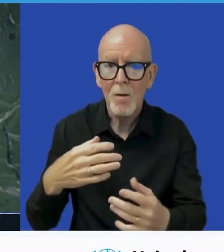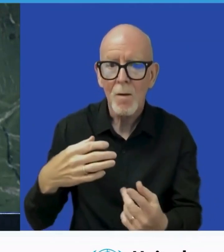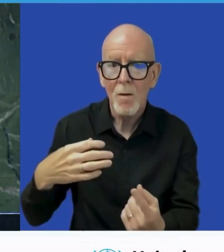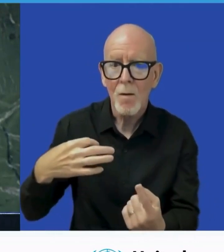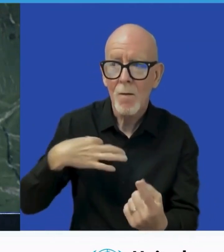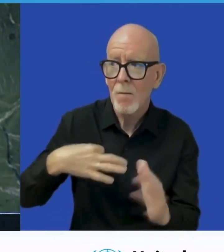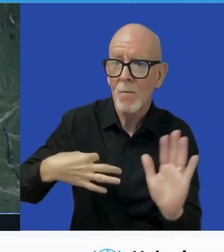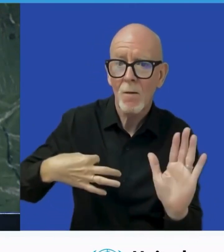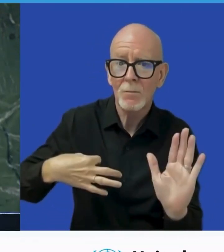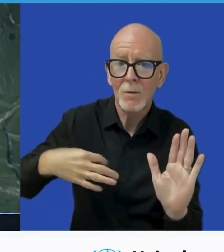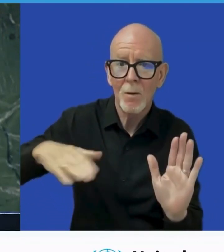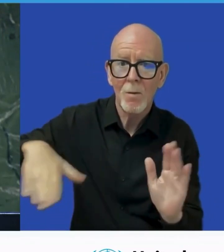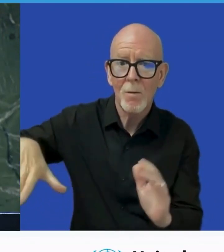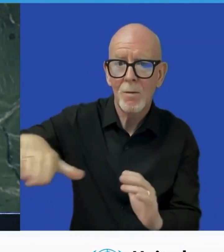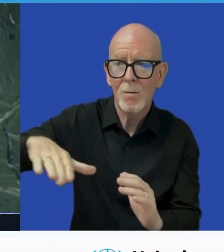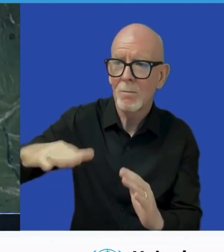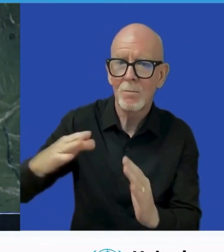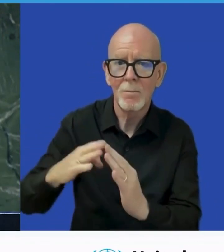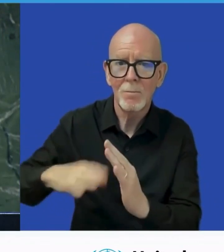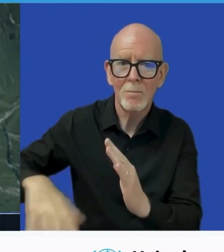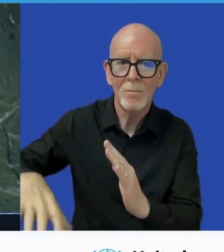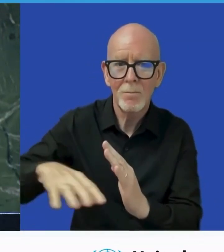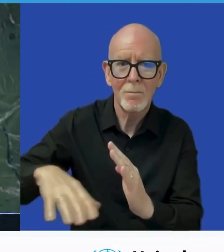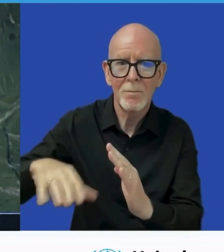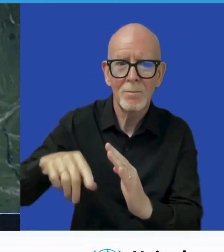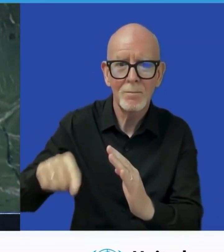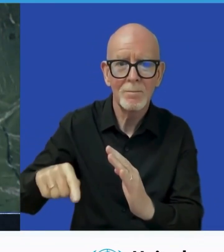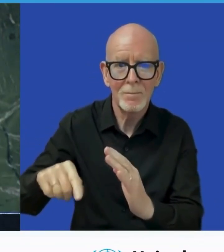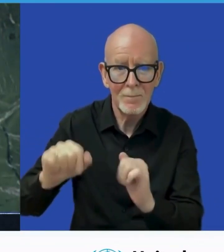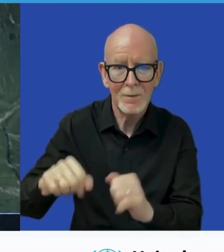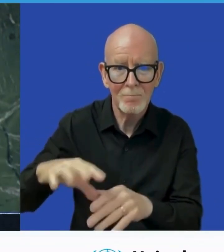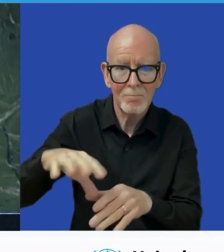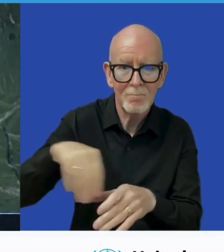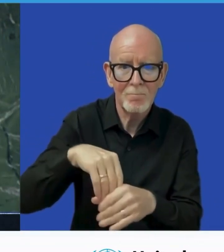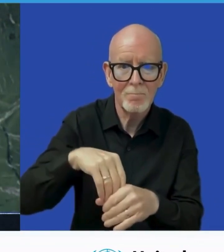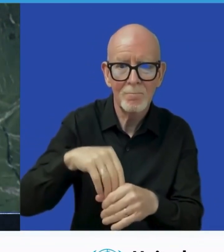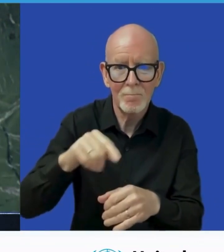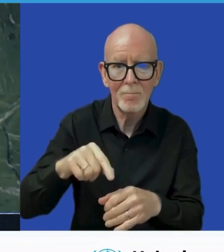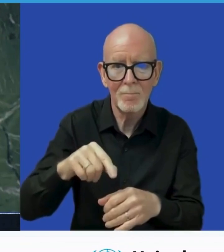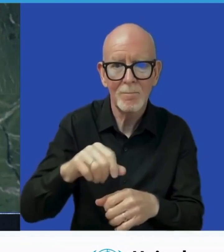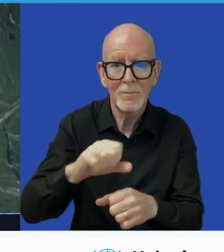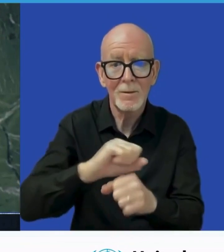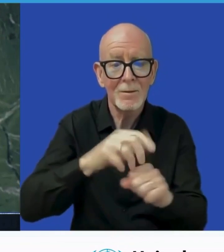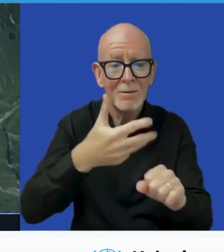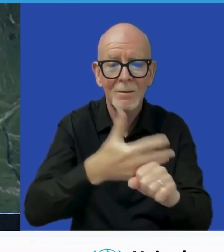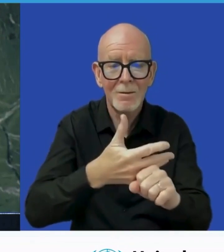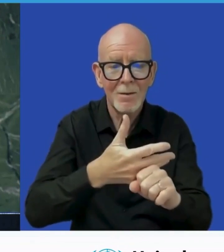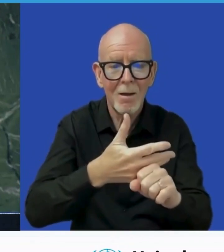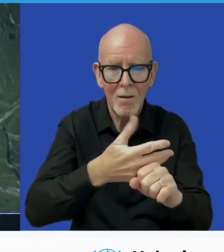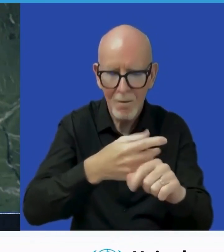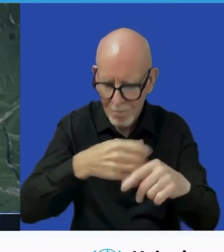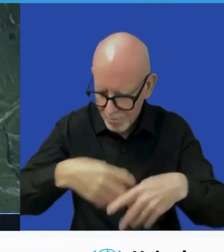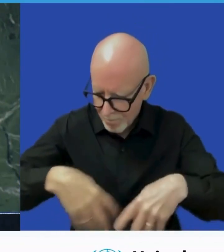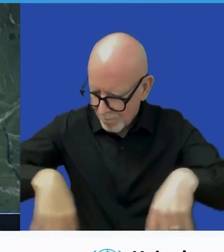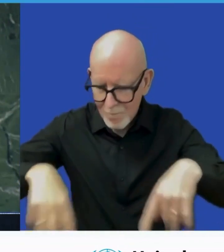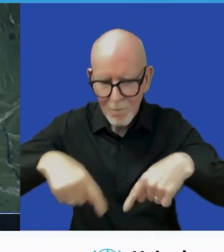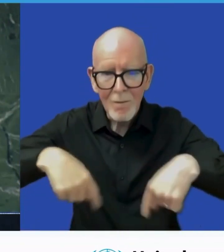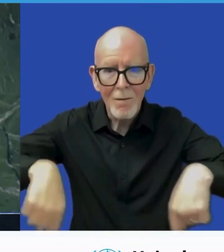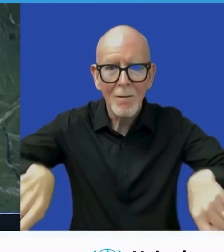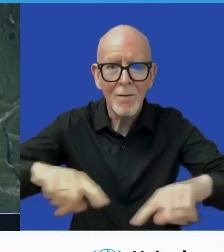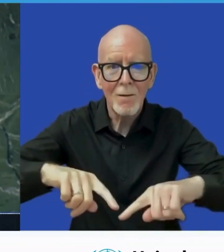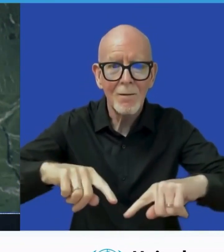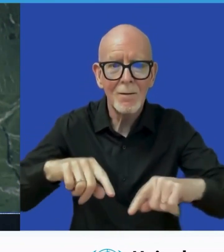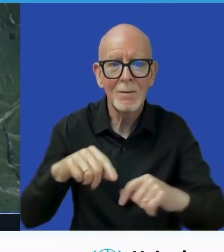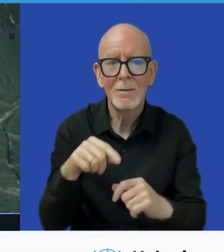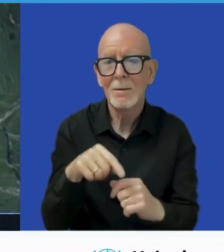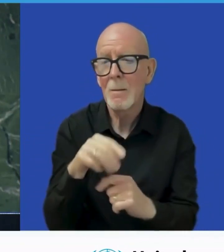for a comprehensive approach to achieve the 2030 Agenda and the Sustainable Development